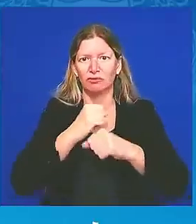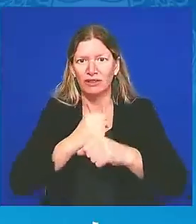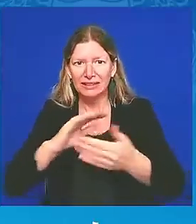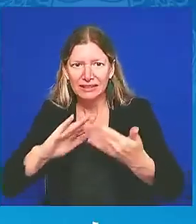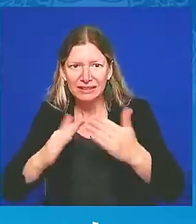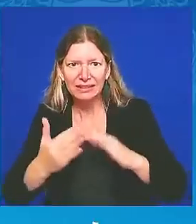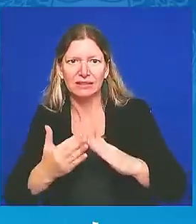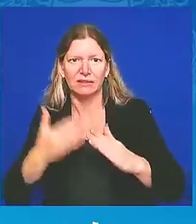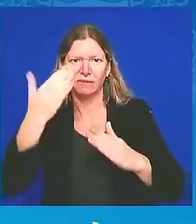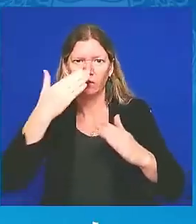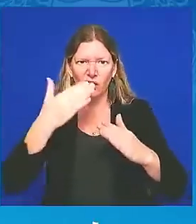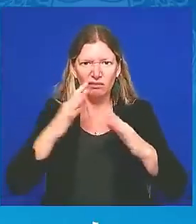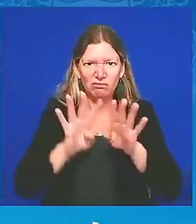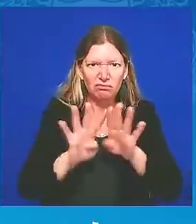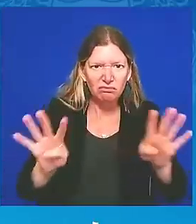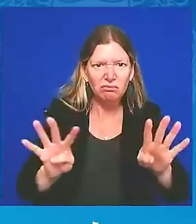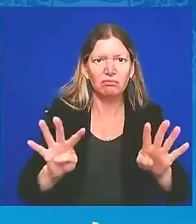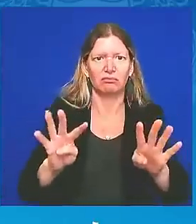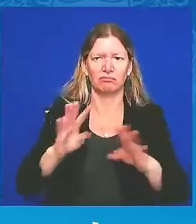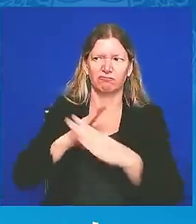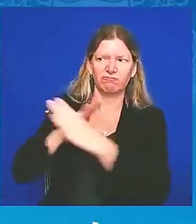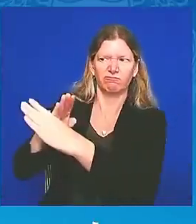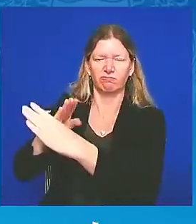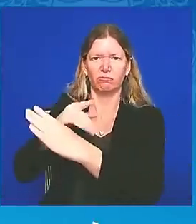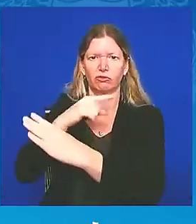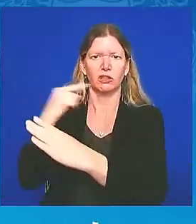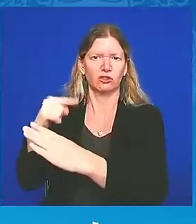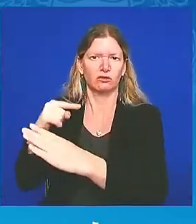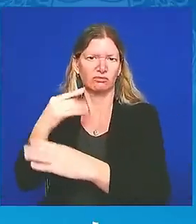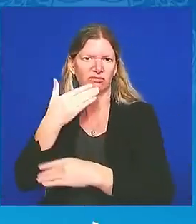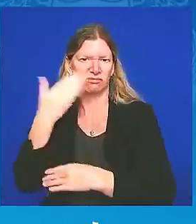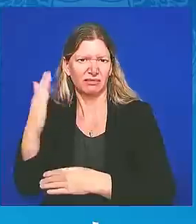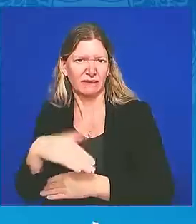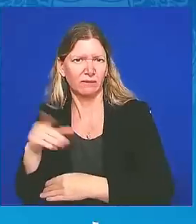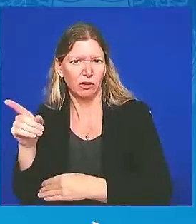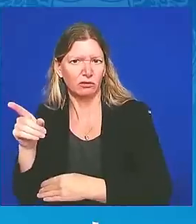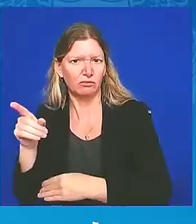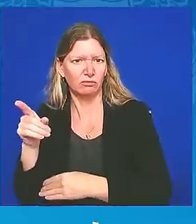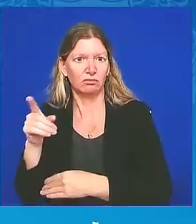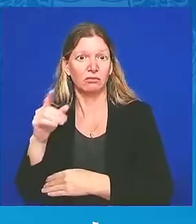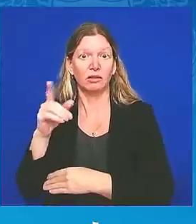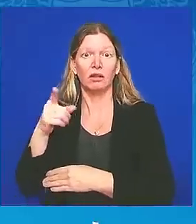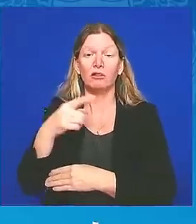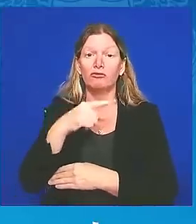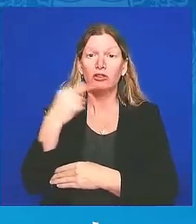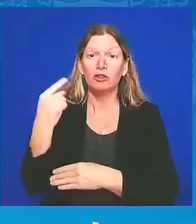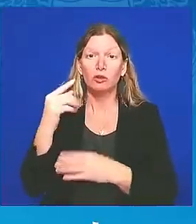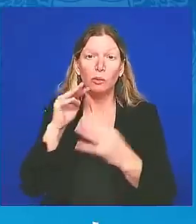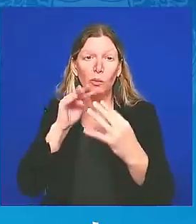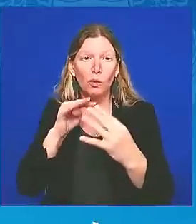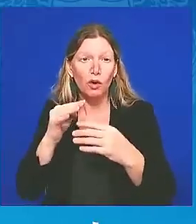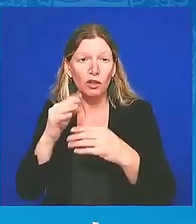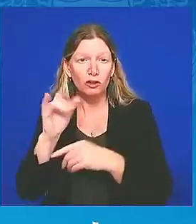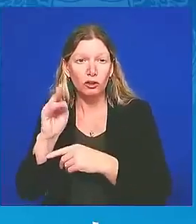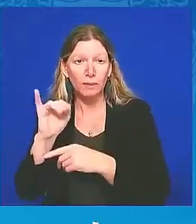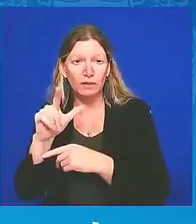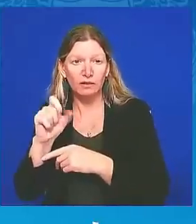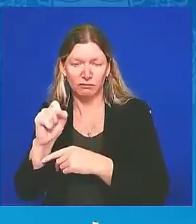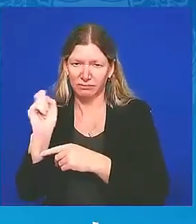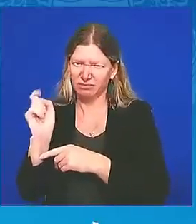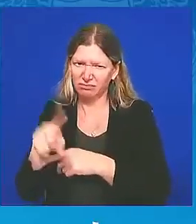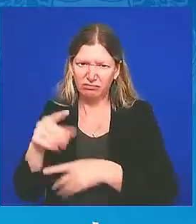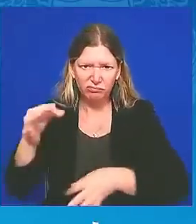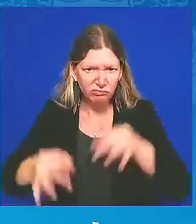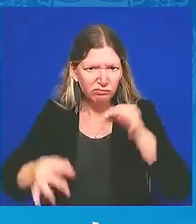Vice President, about the latest Russian missile and the Shahid's attacks against Ukrainian energy